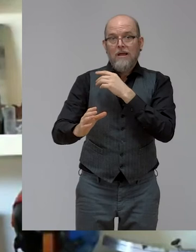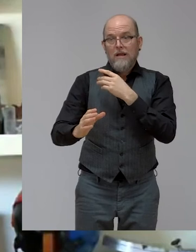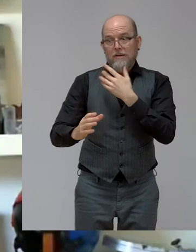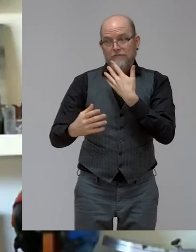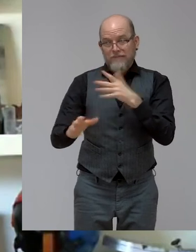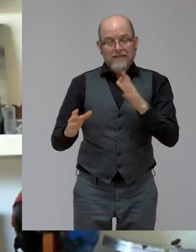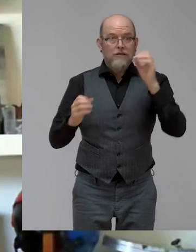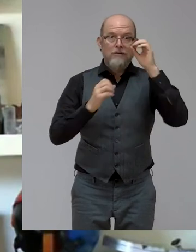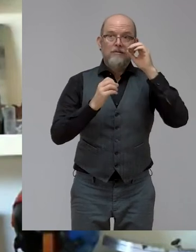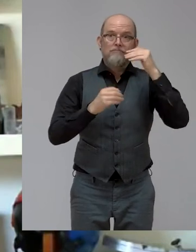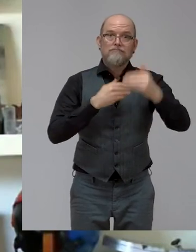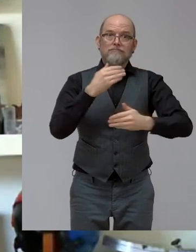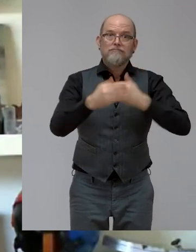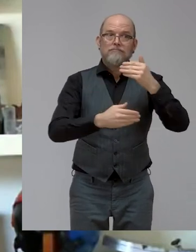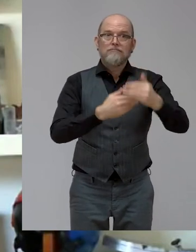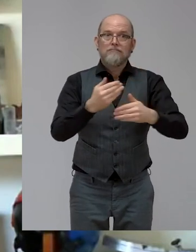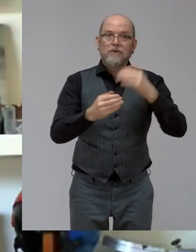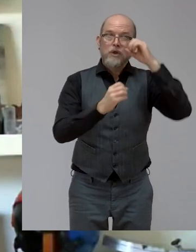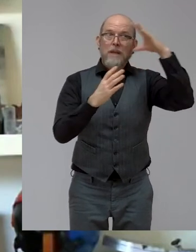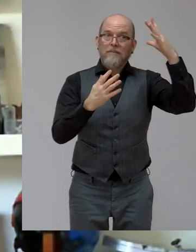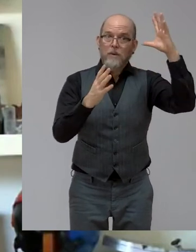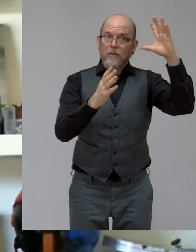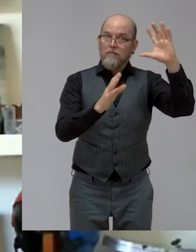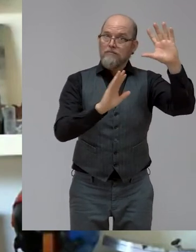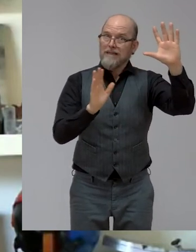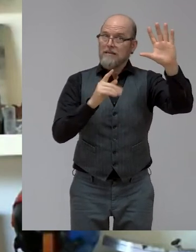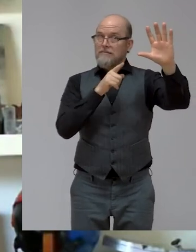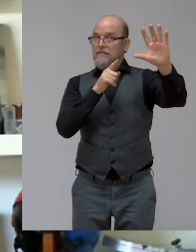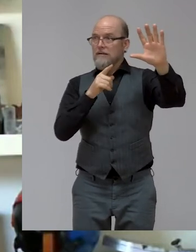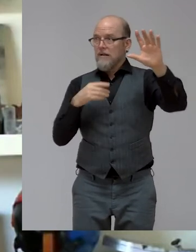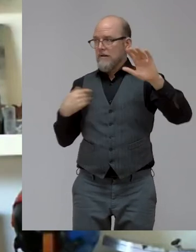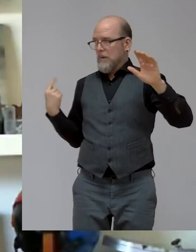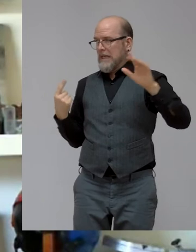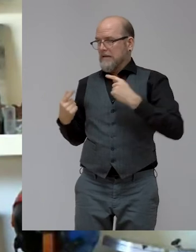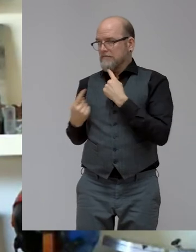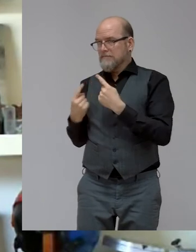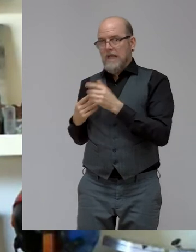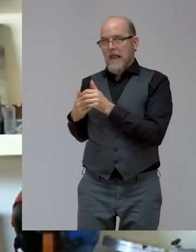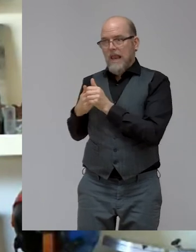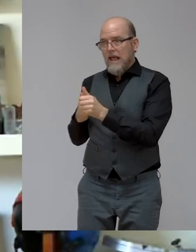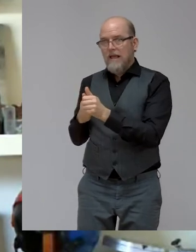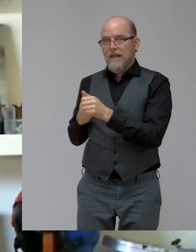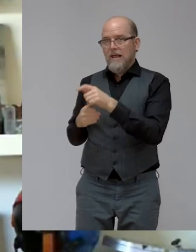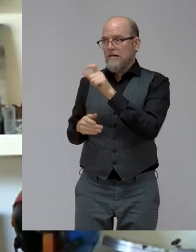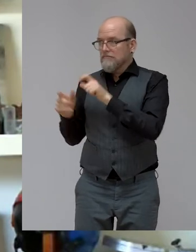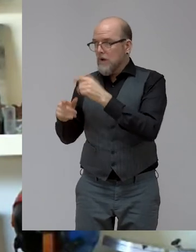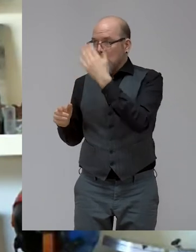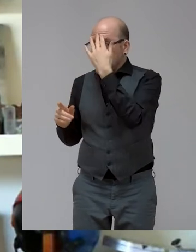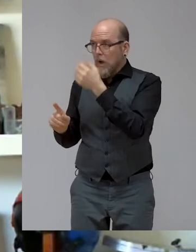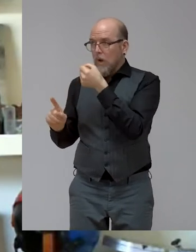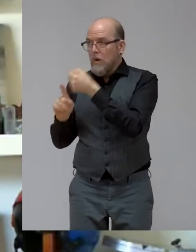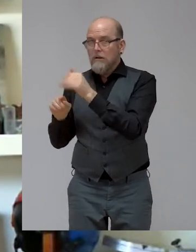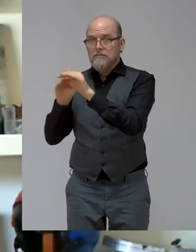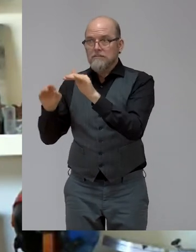sure you have leadership, awareness, and a method, and implementation.